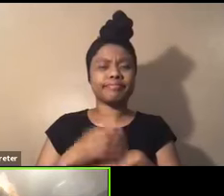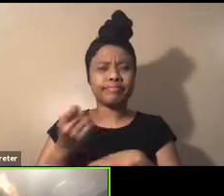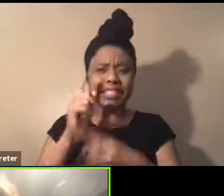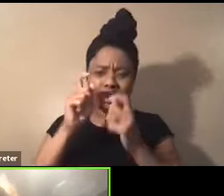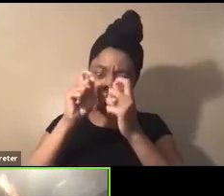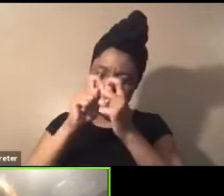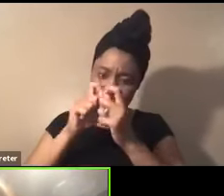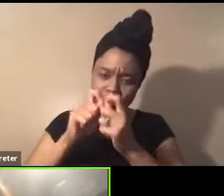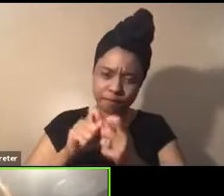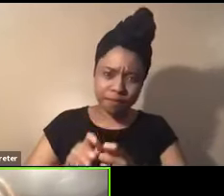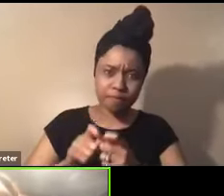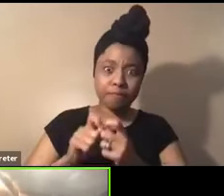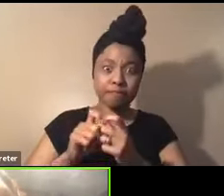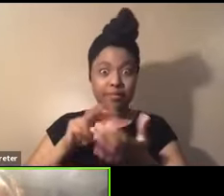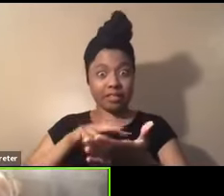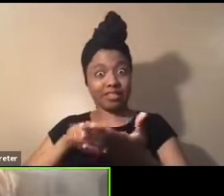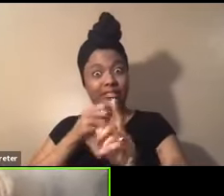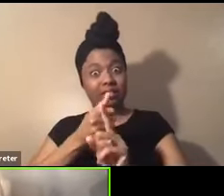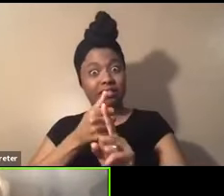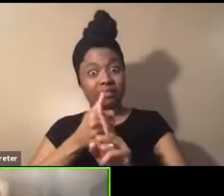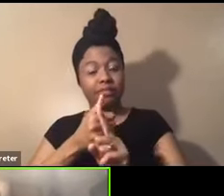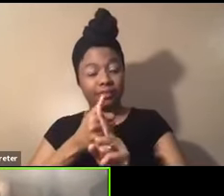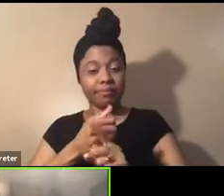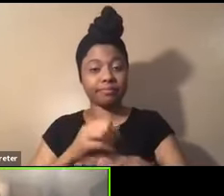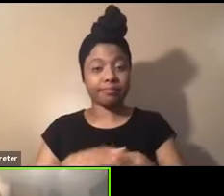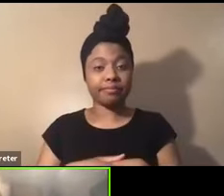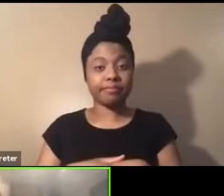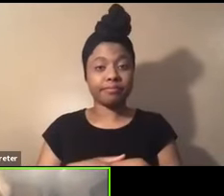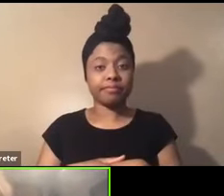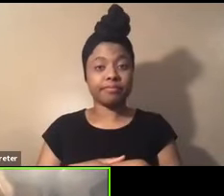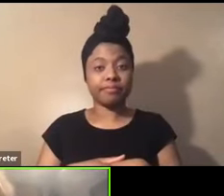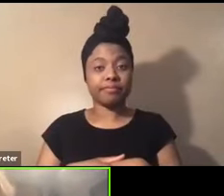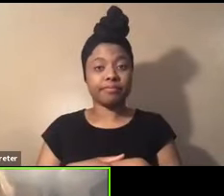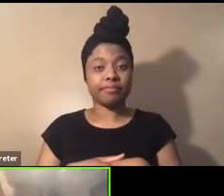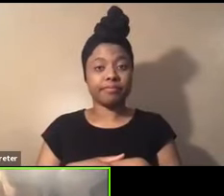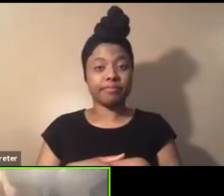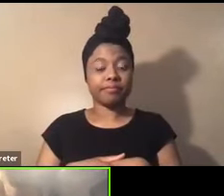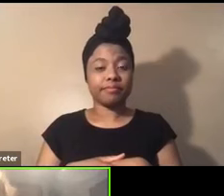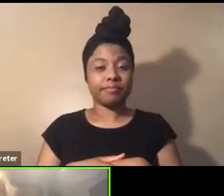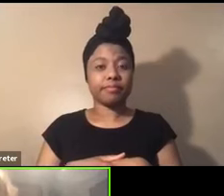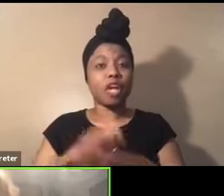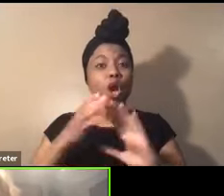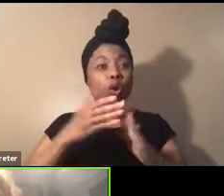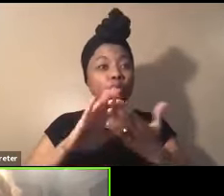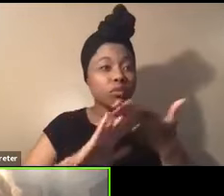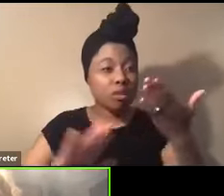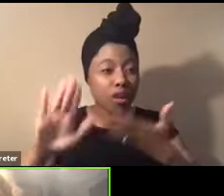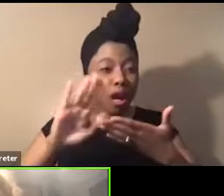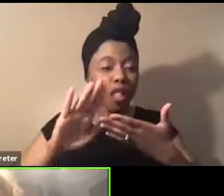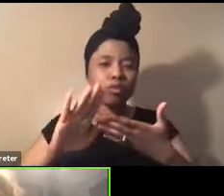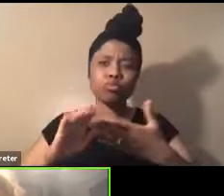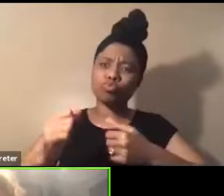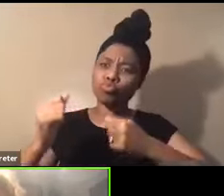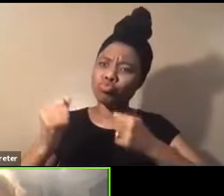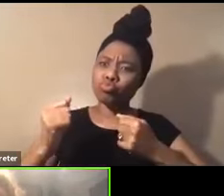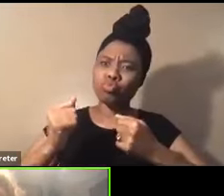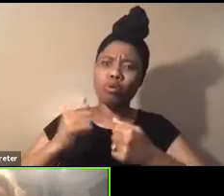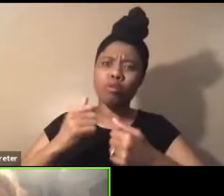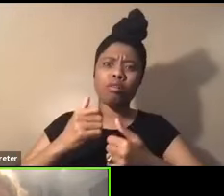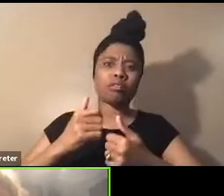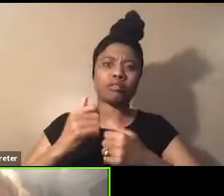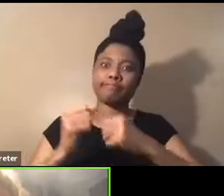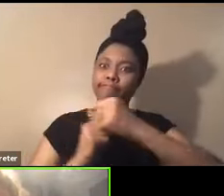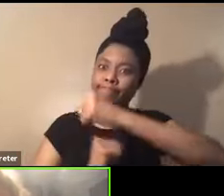is. So, you know, uh, it's, it's just, you know, Pima Community College was a very strong foundation because again,